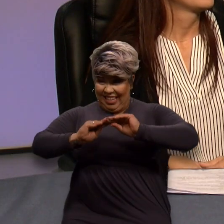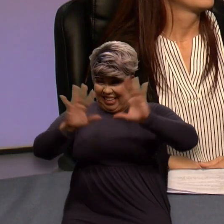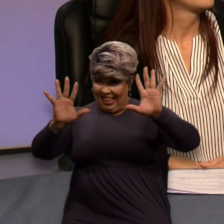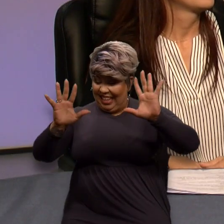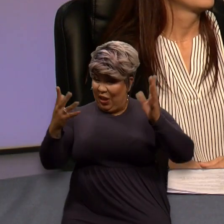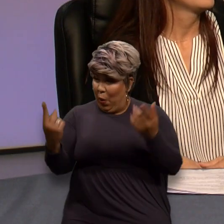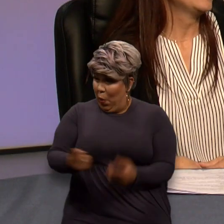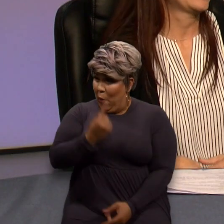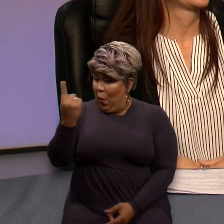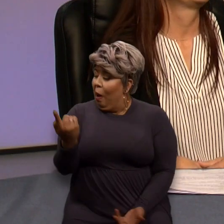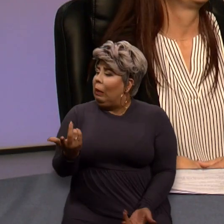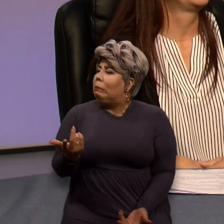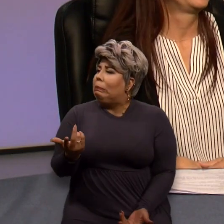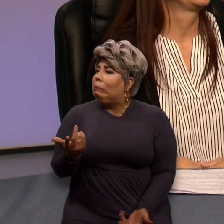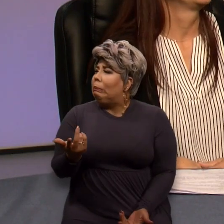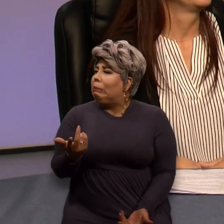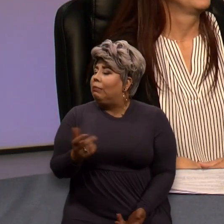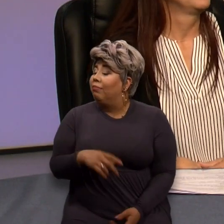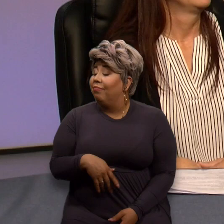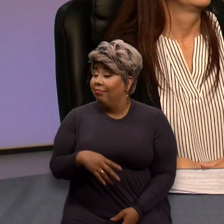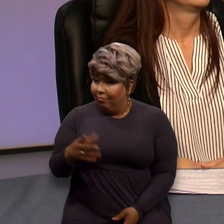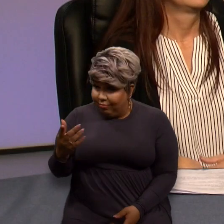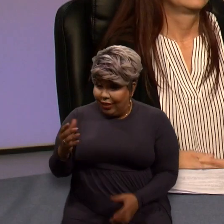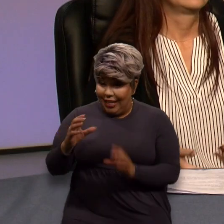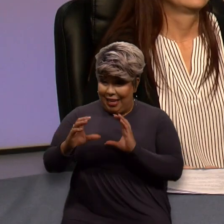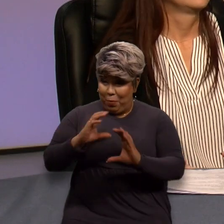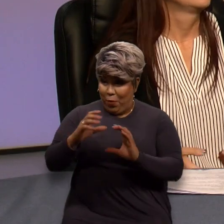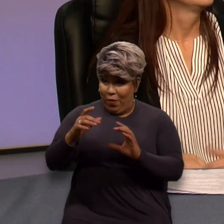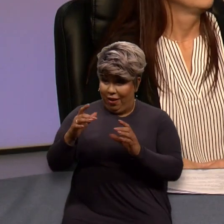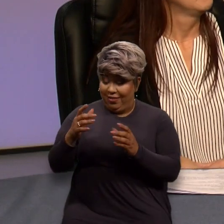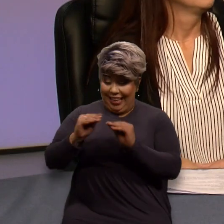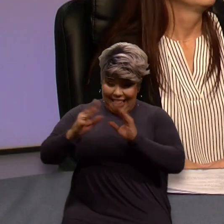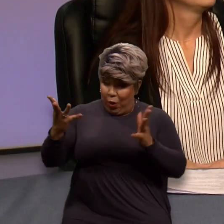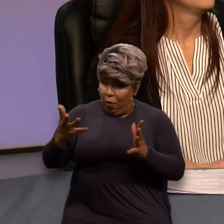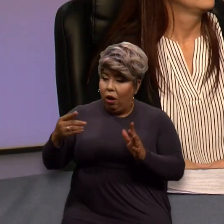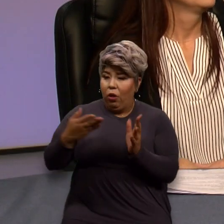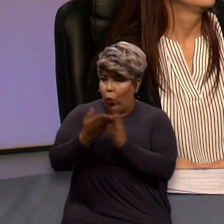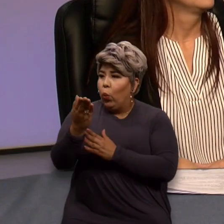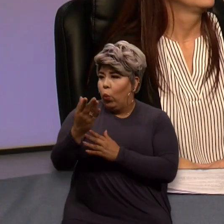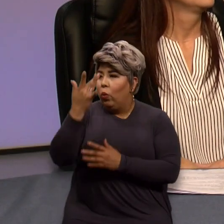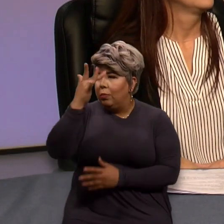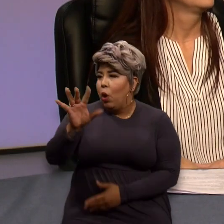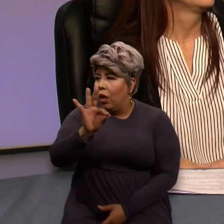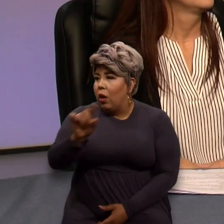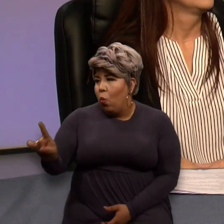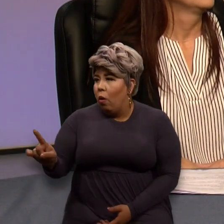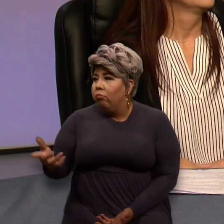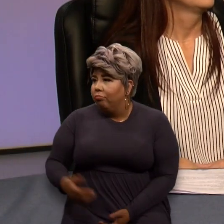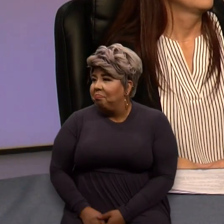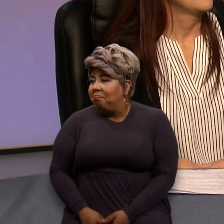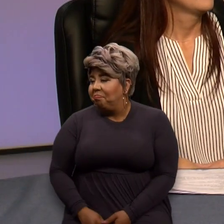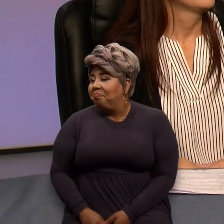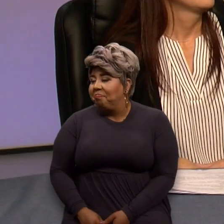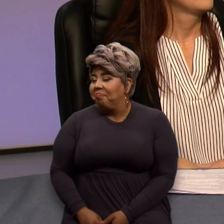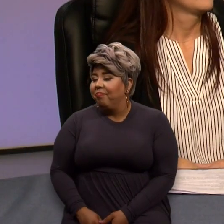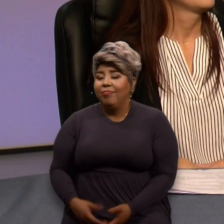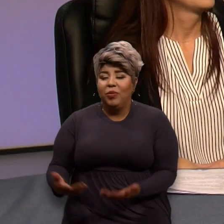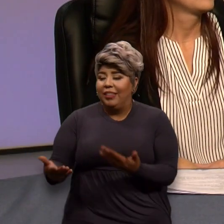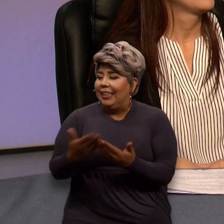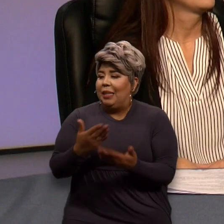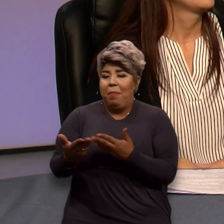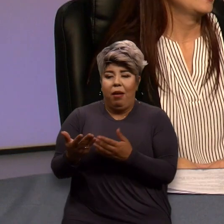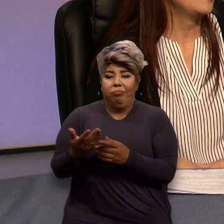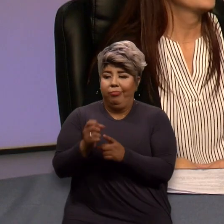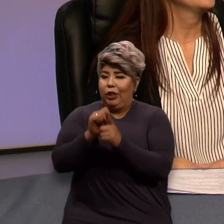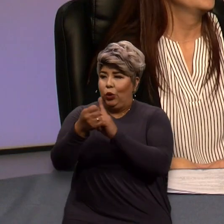during an emergency. This is what helps that communication be at its best, really, for any type